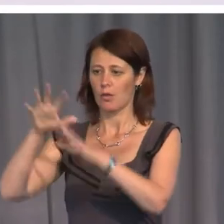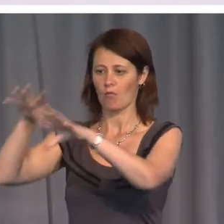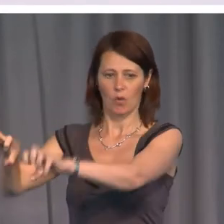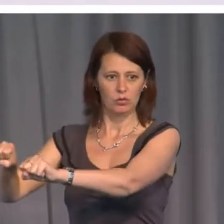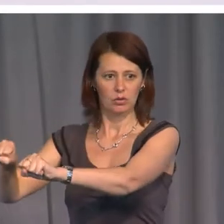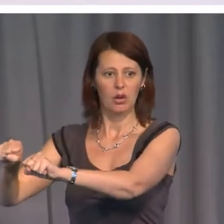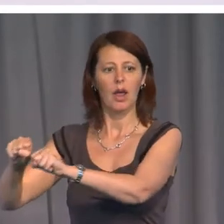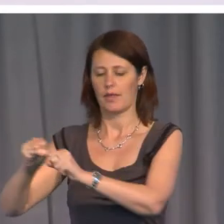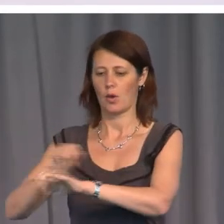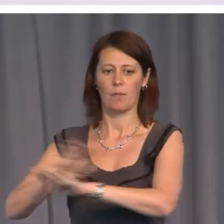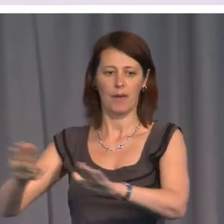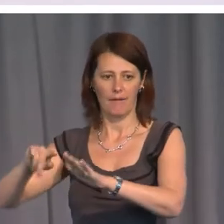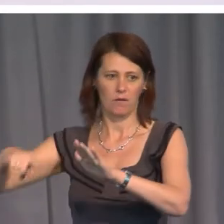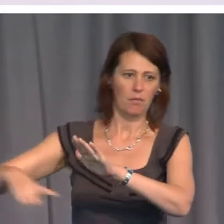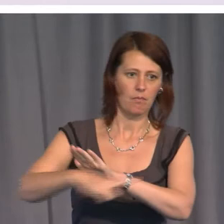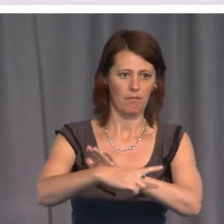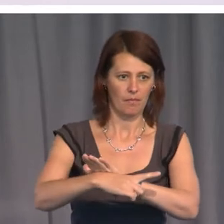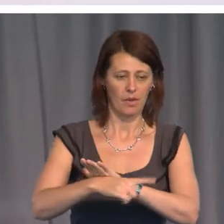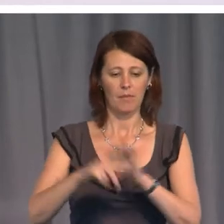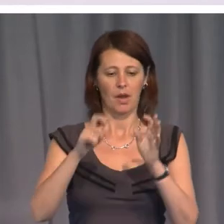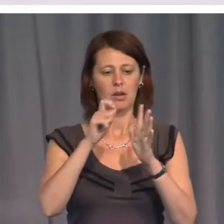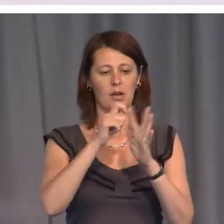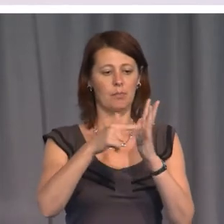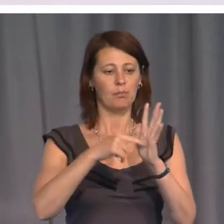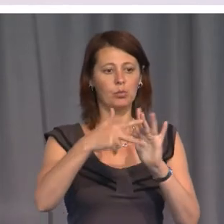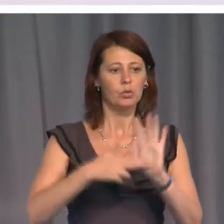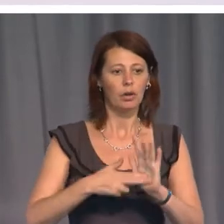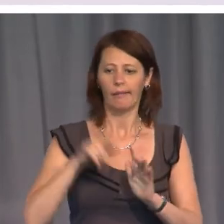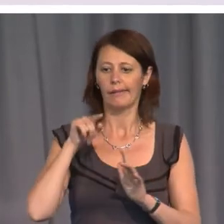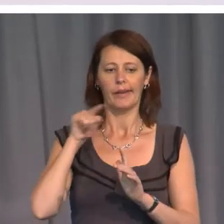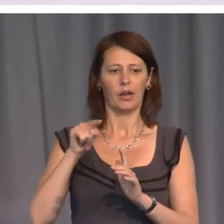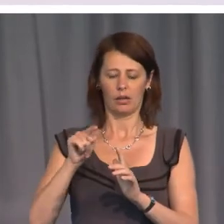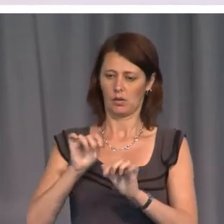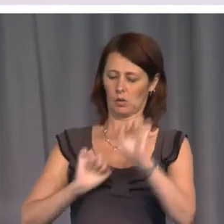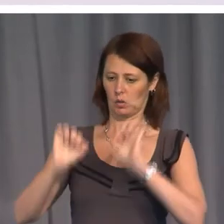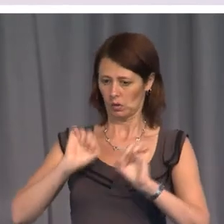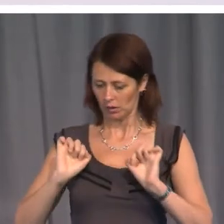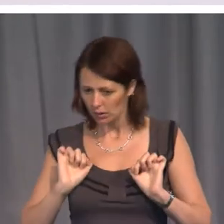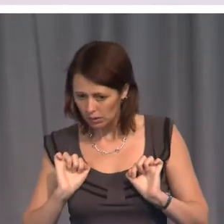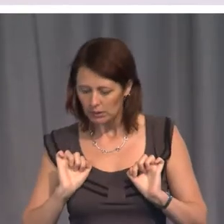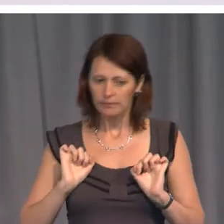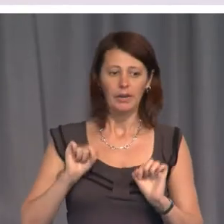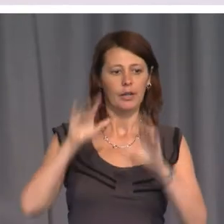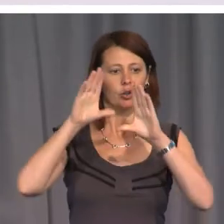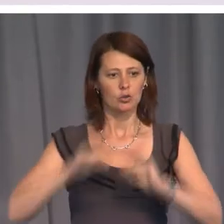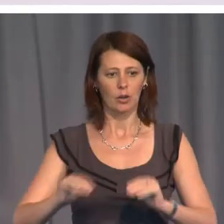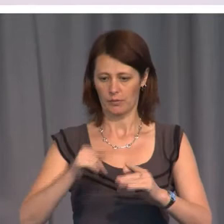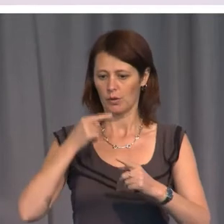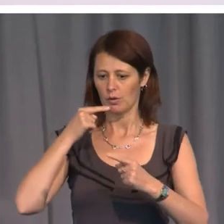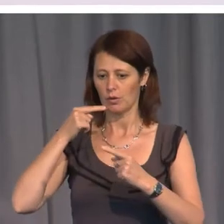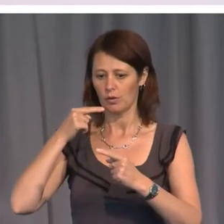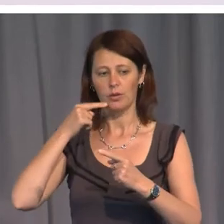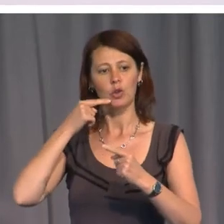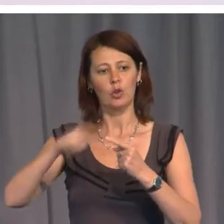entry. Of course, Putin reacted with puerile fury. He stopped the adoption of Russian